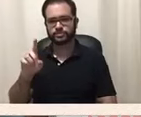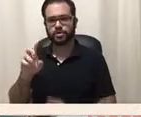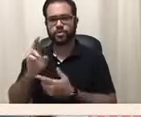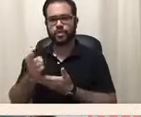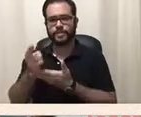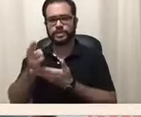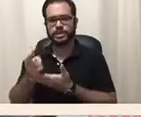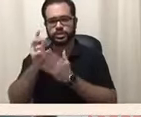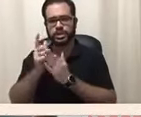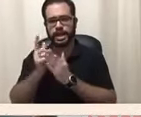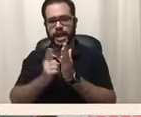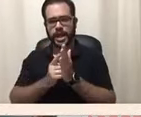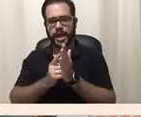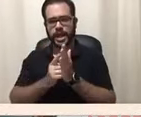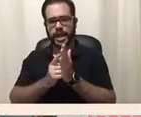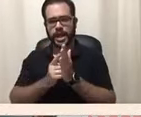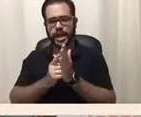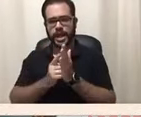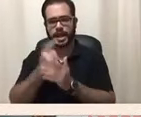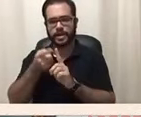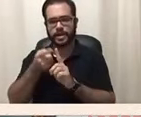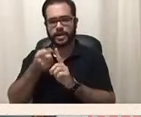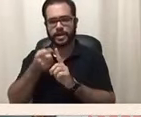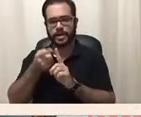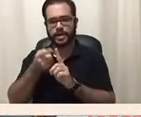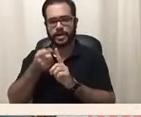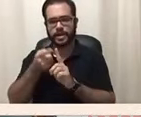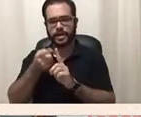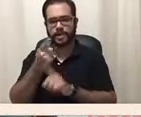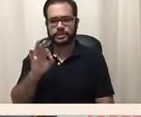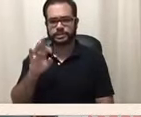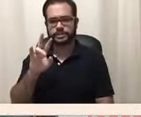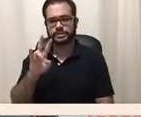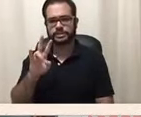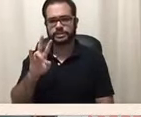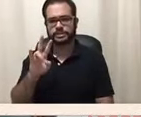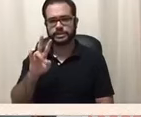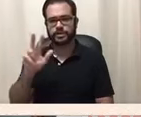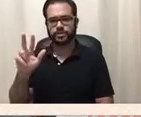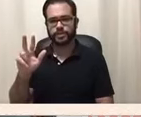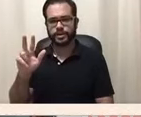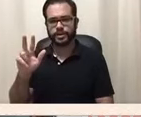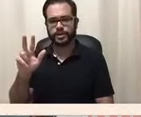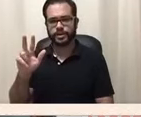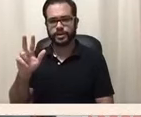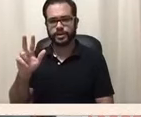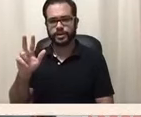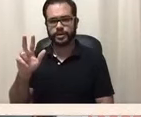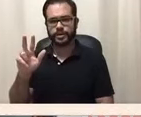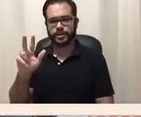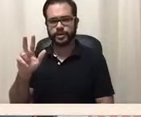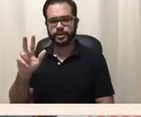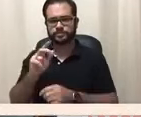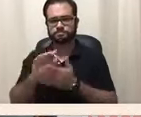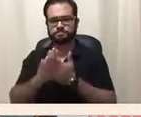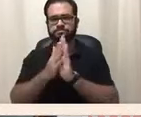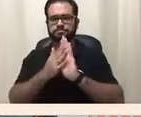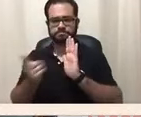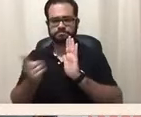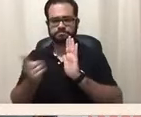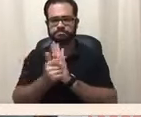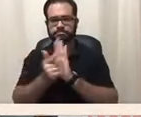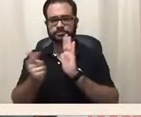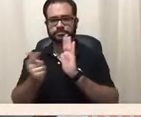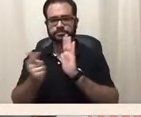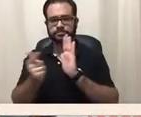made it illegal for public institutions to to